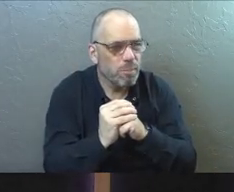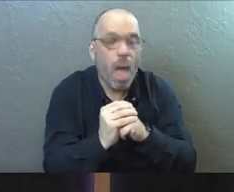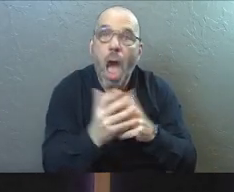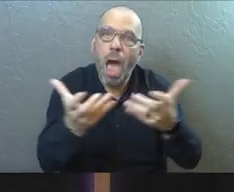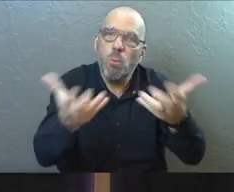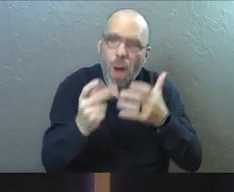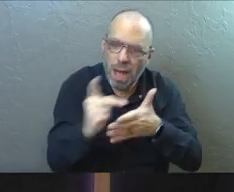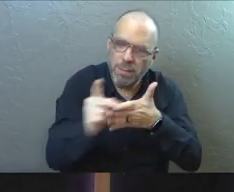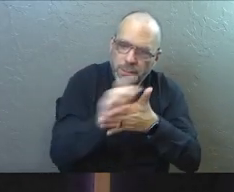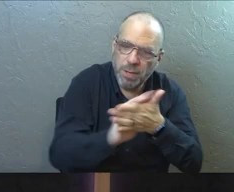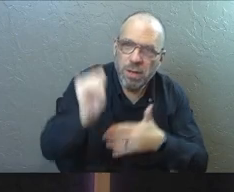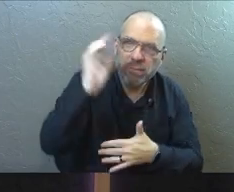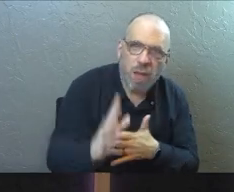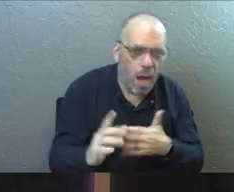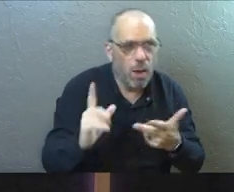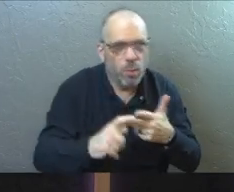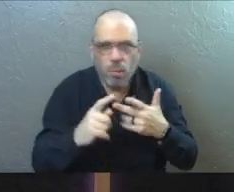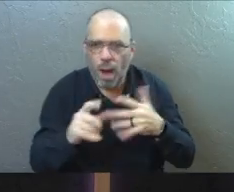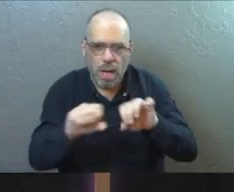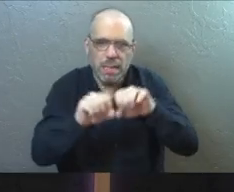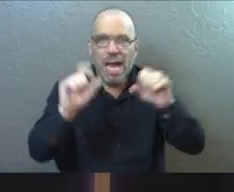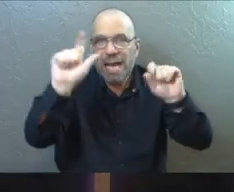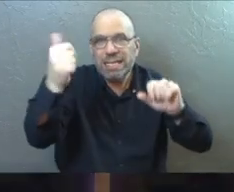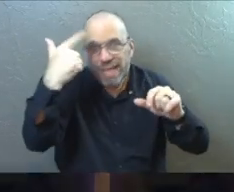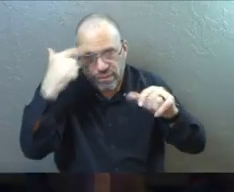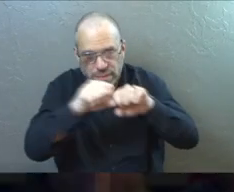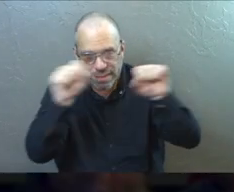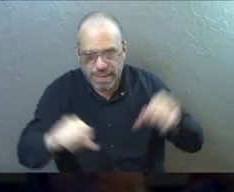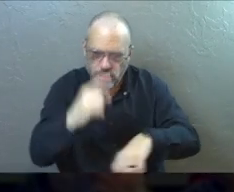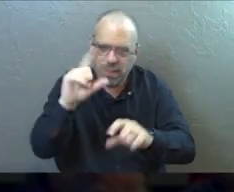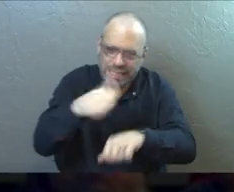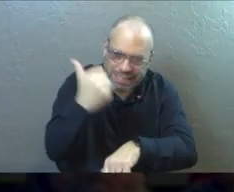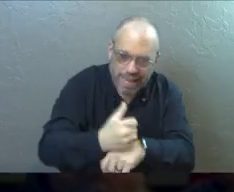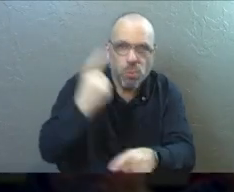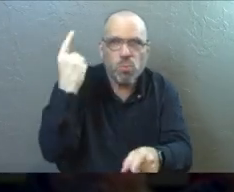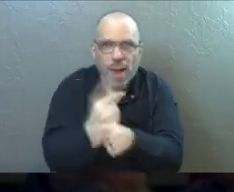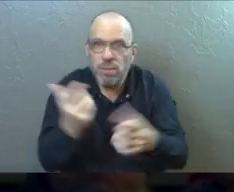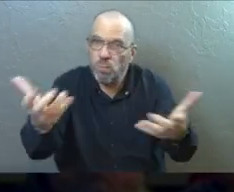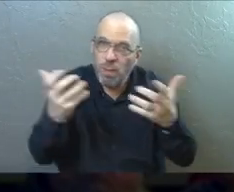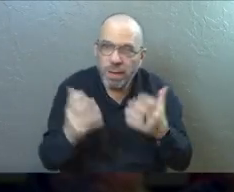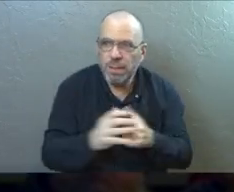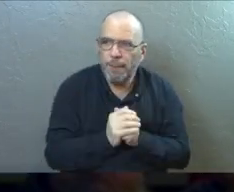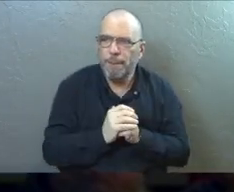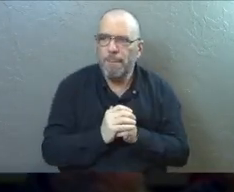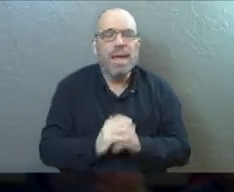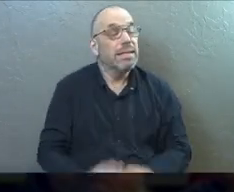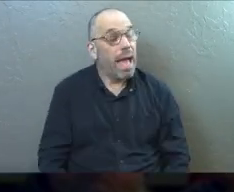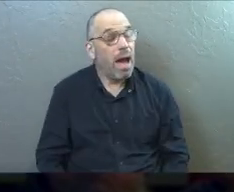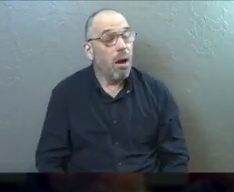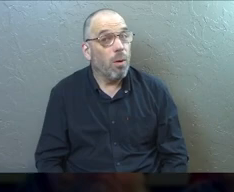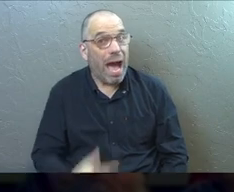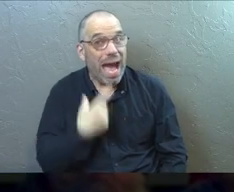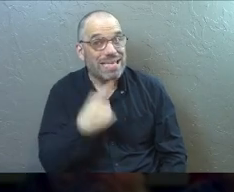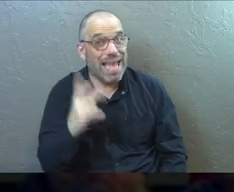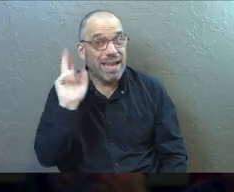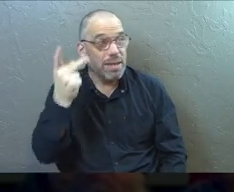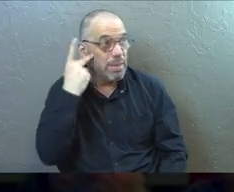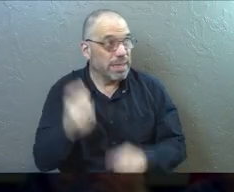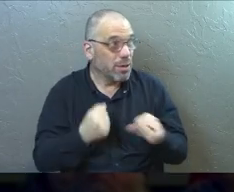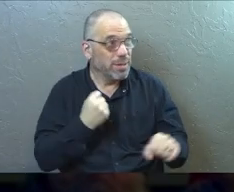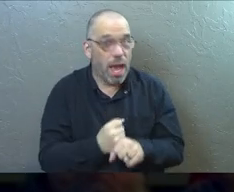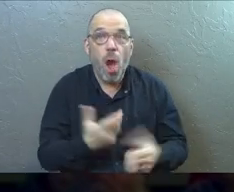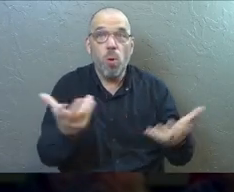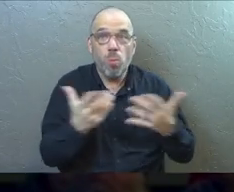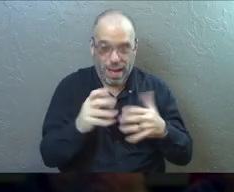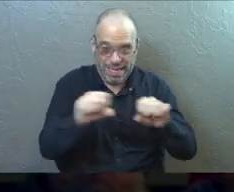Like, we want the purity of God to rule. We want systems of government to be set right. Now, I just said that out loud in a political year.